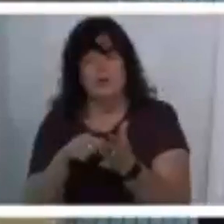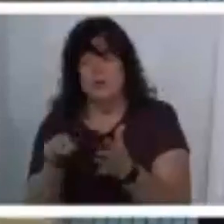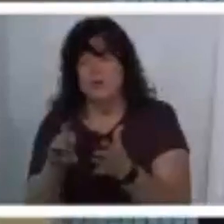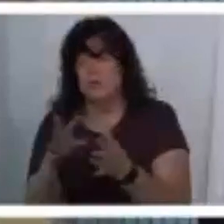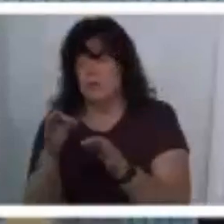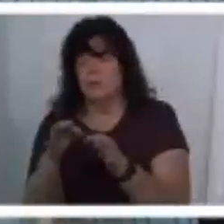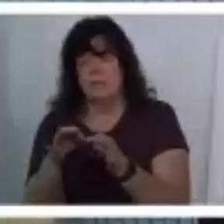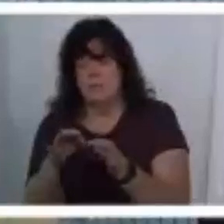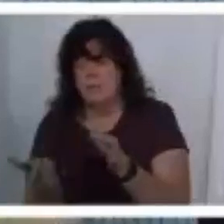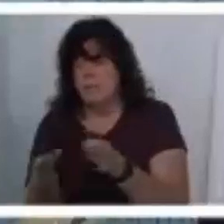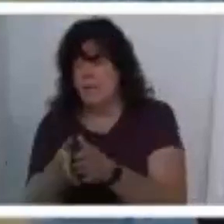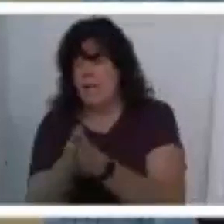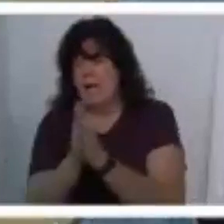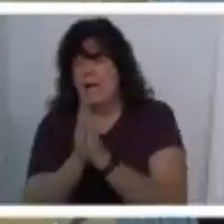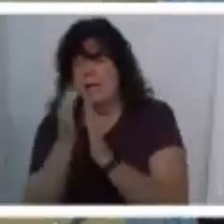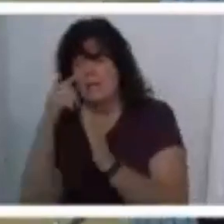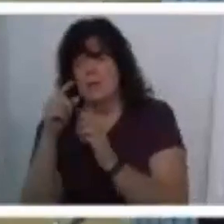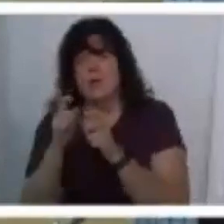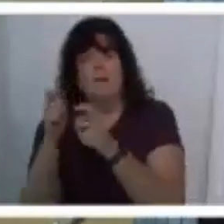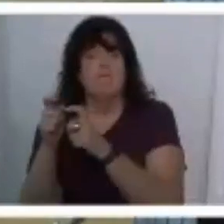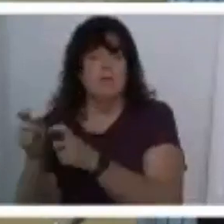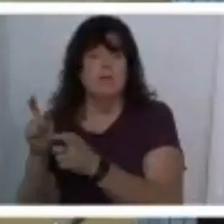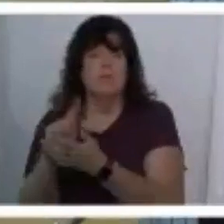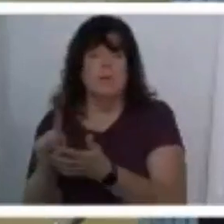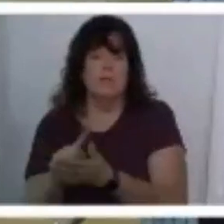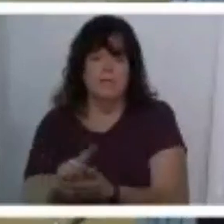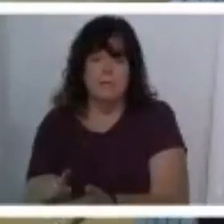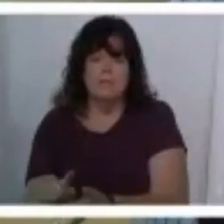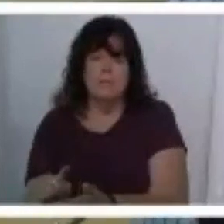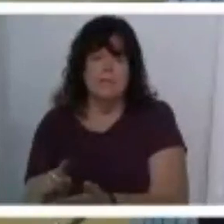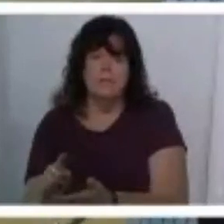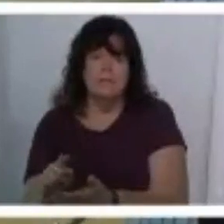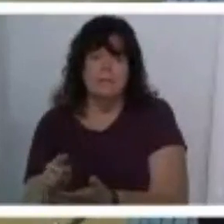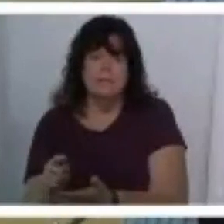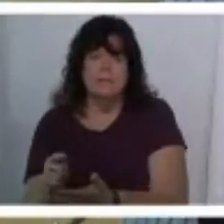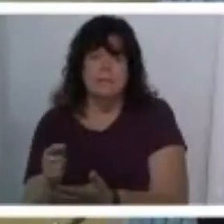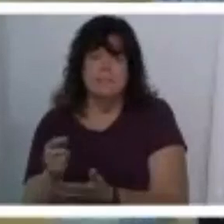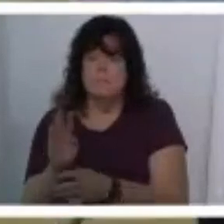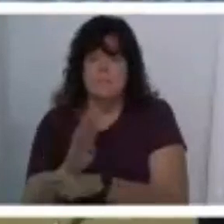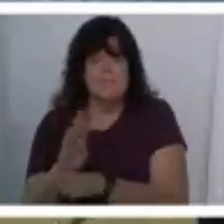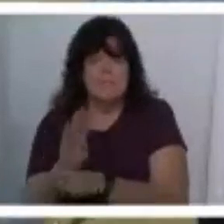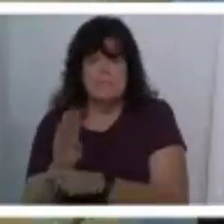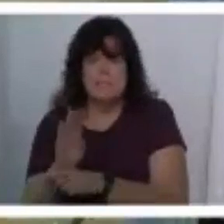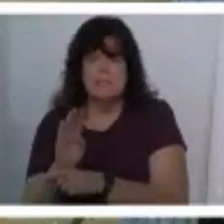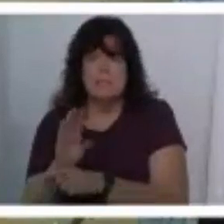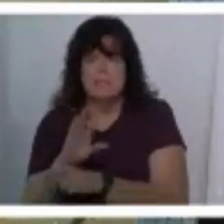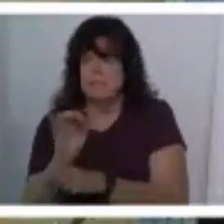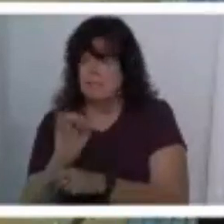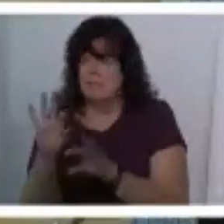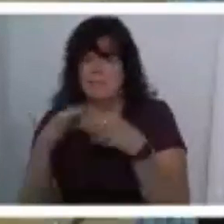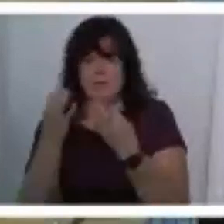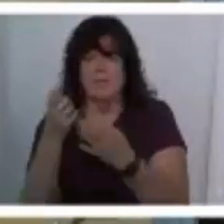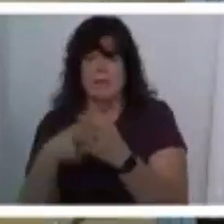simply ask for an offering every week uh institutions like families uh